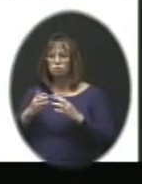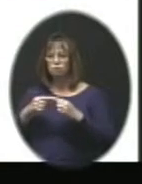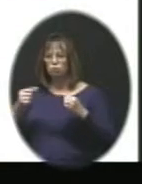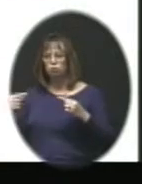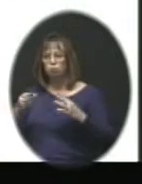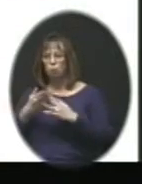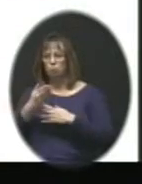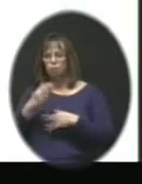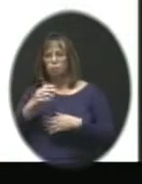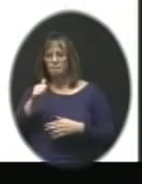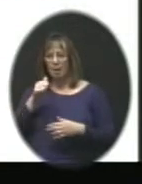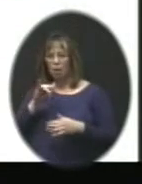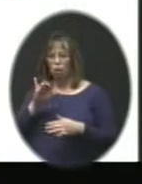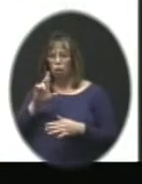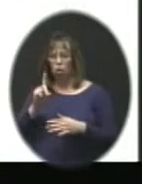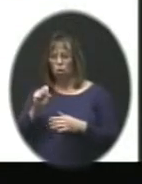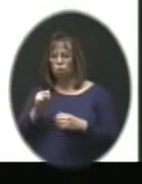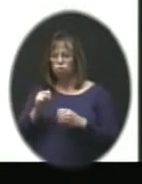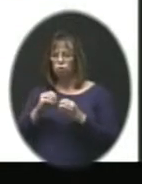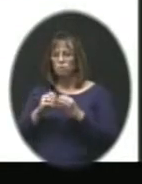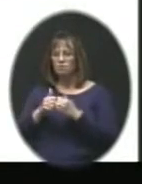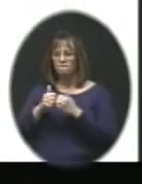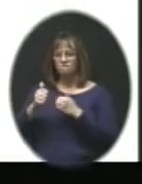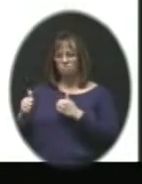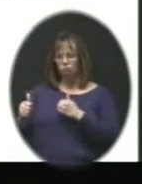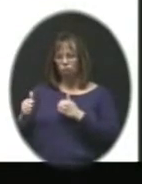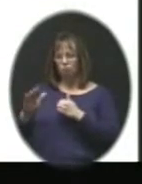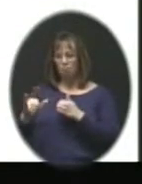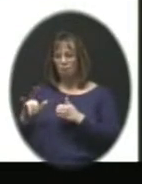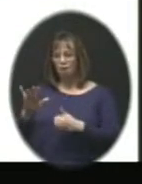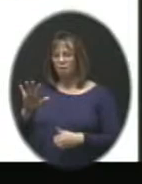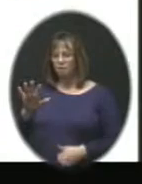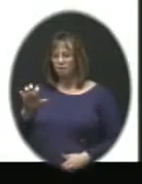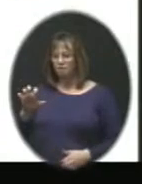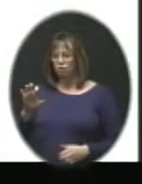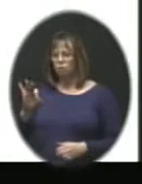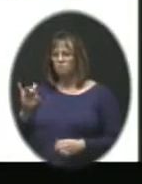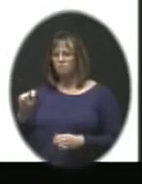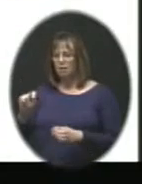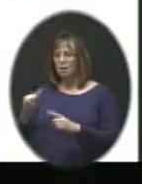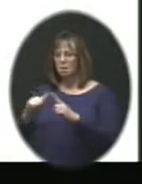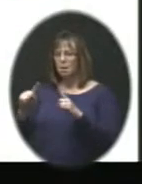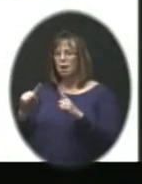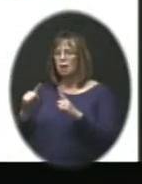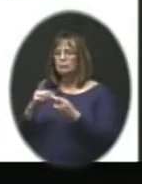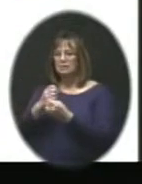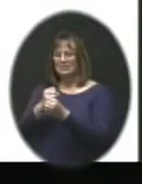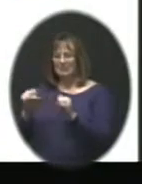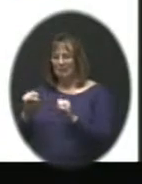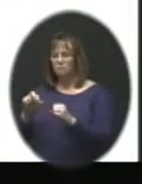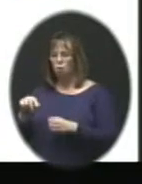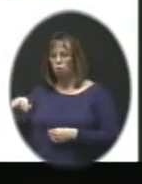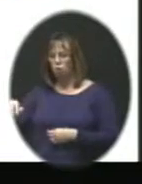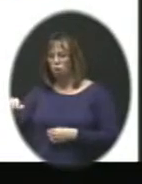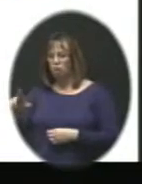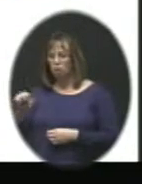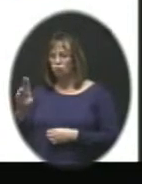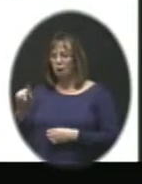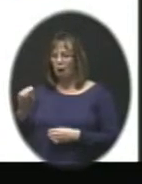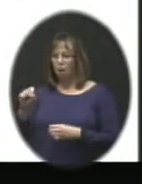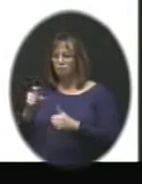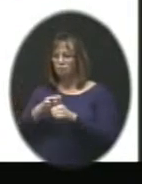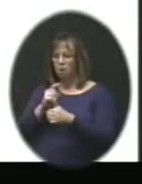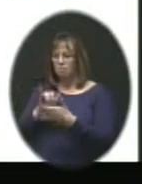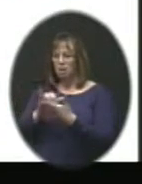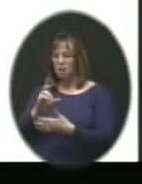from Lone Elm Parker. So it's a further distance by 500 feet, but there are some safe walking routes from that Cedar Brook